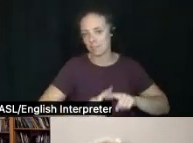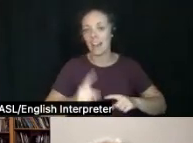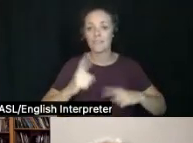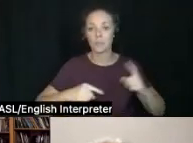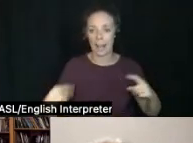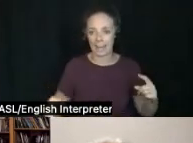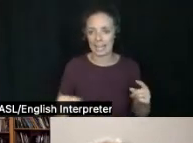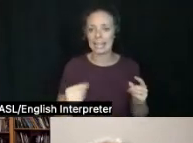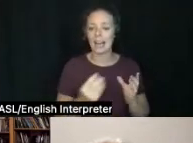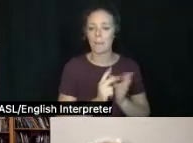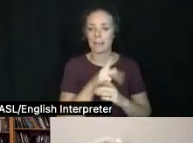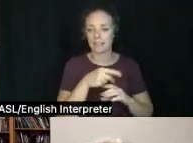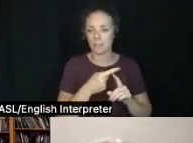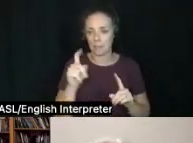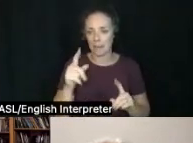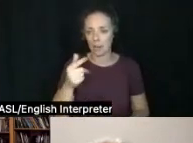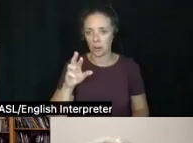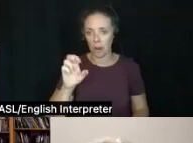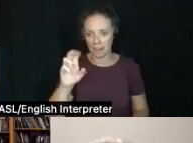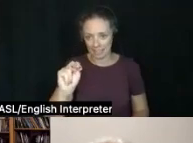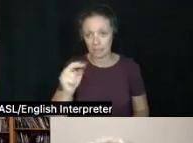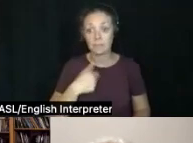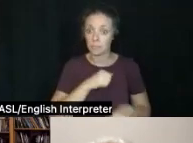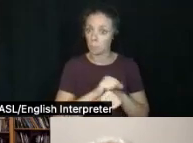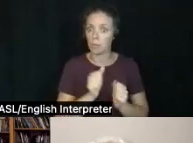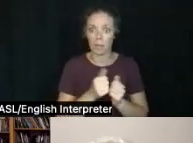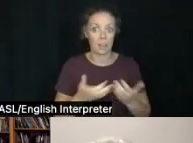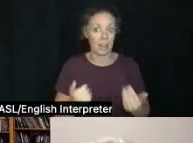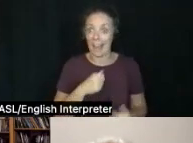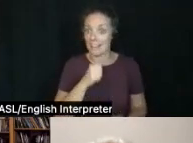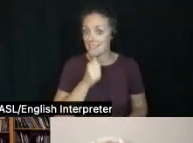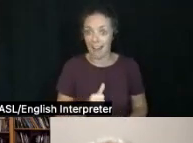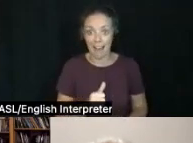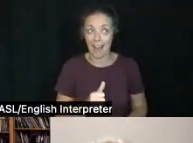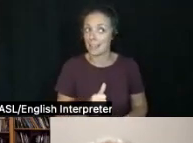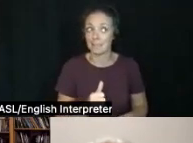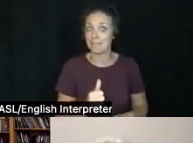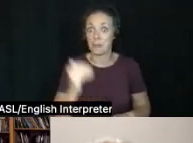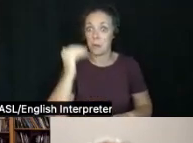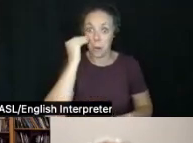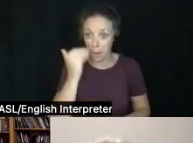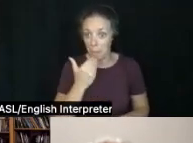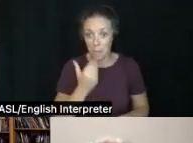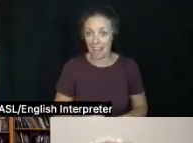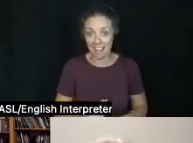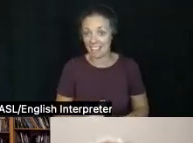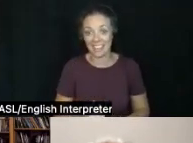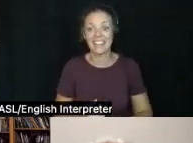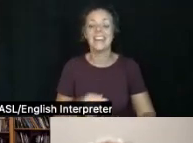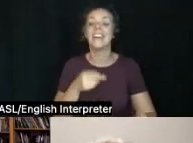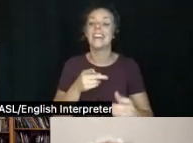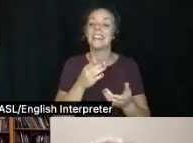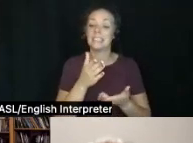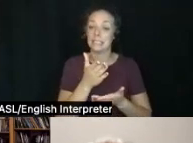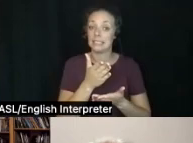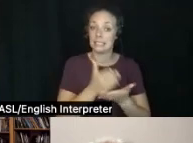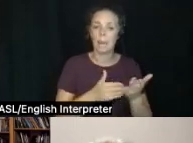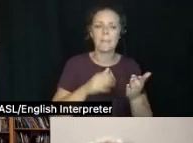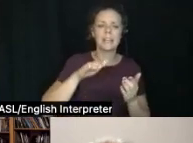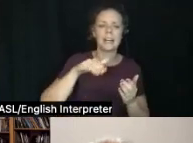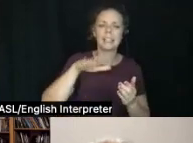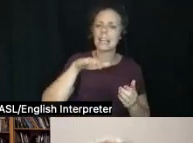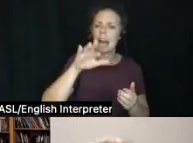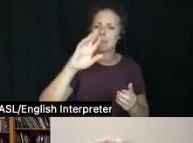And so got to work with things that I didn't necessarily know. And there are pieces in that kind of in the top right